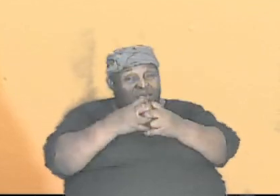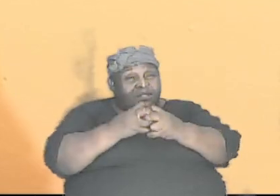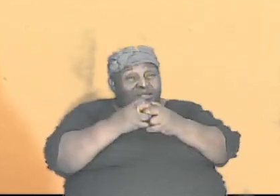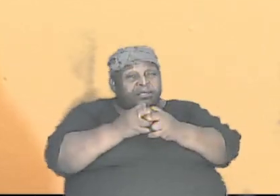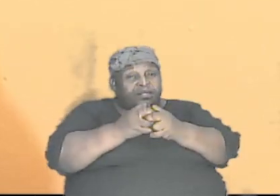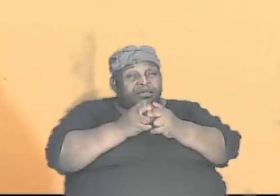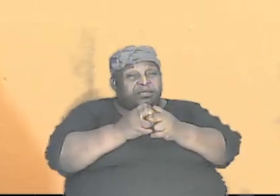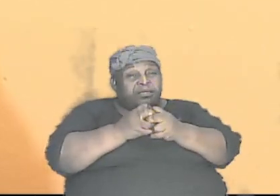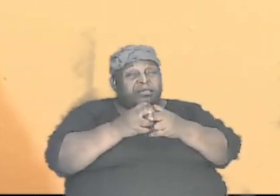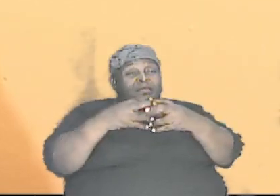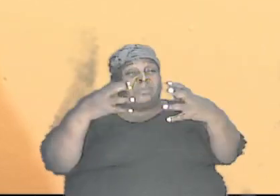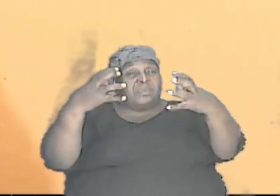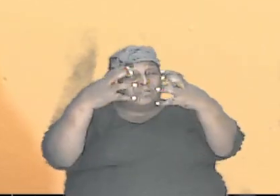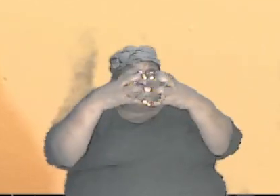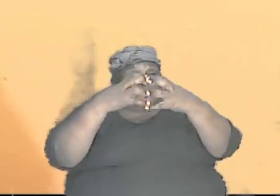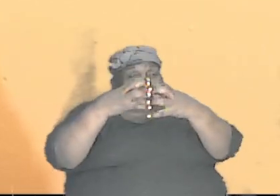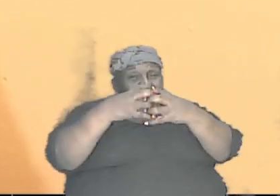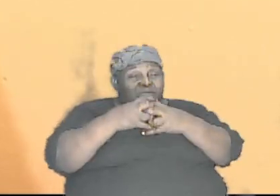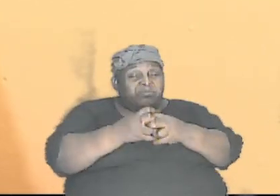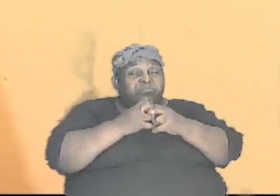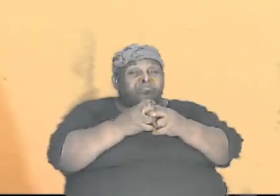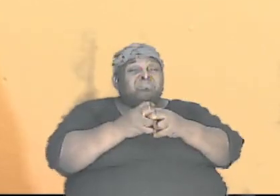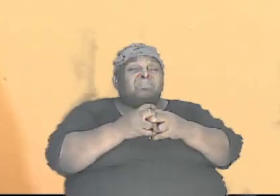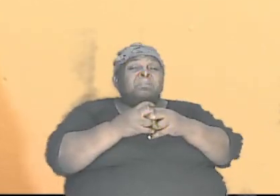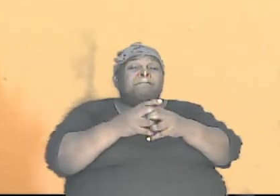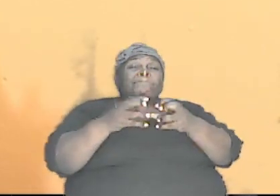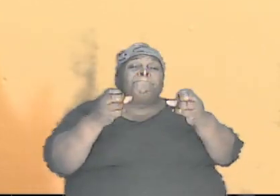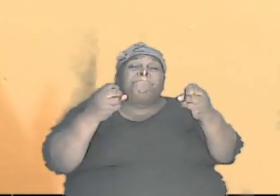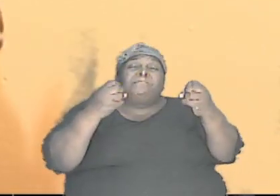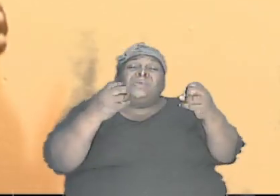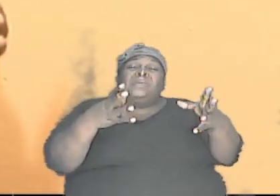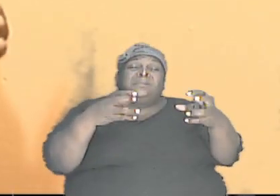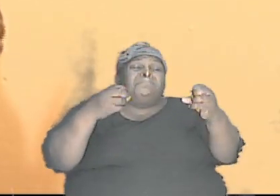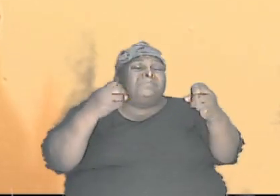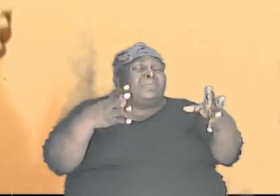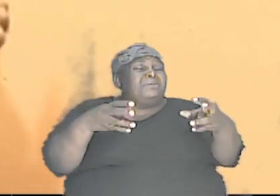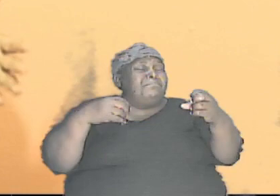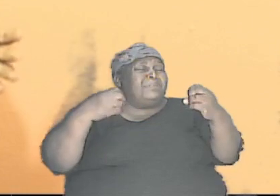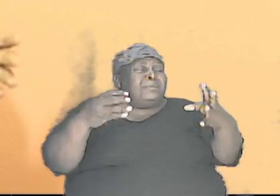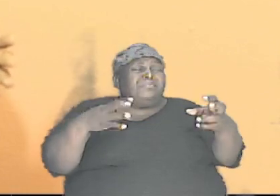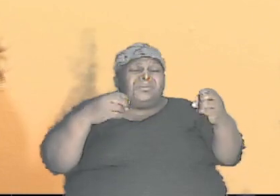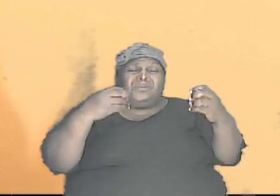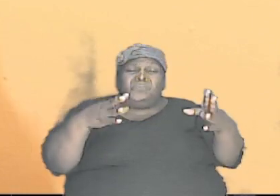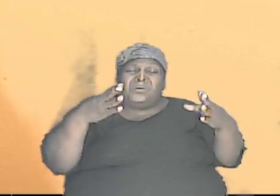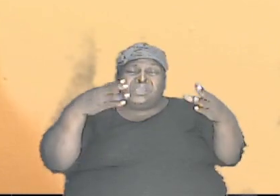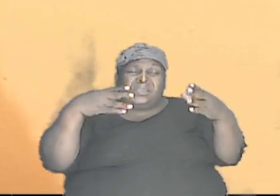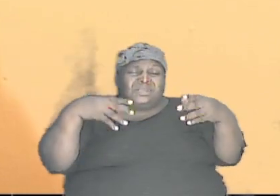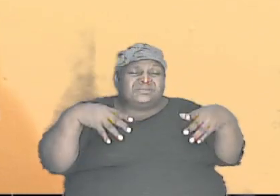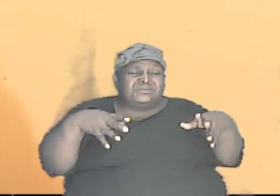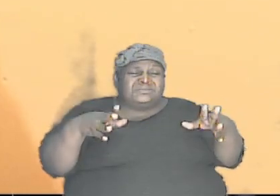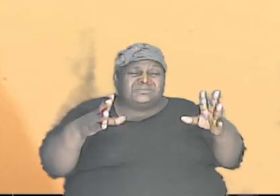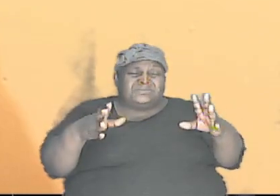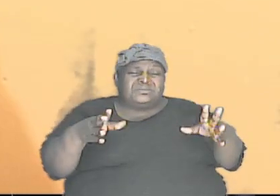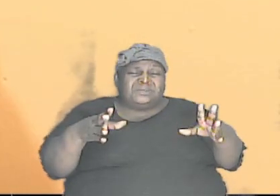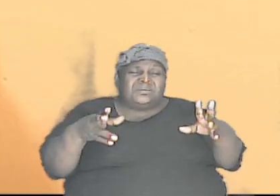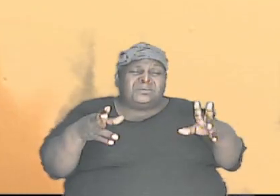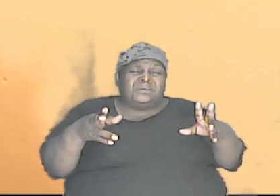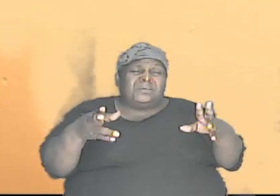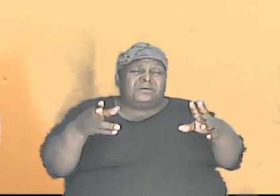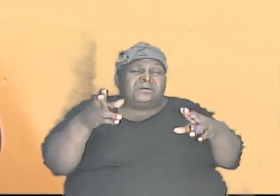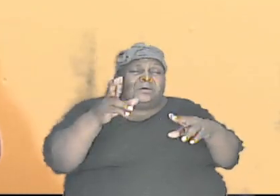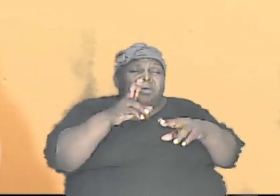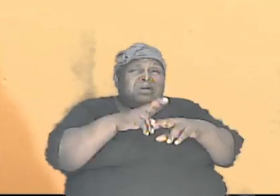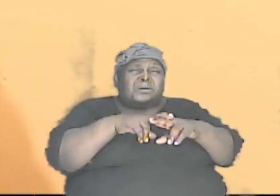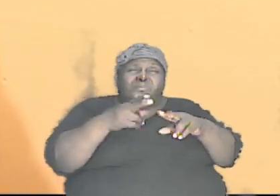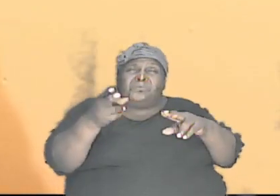can be combined in a number of ways, adding up to about 15. And we showed it in the box. Let me